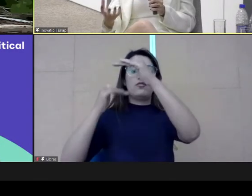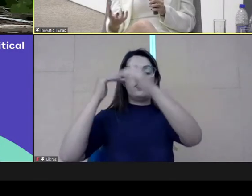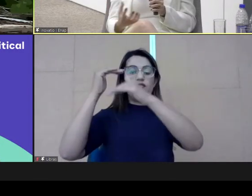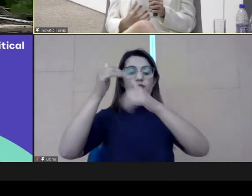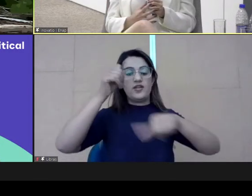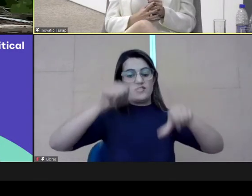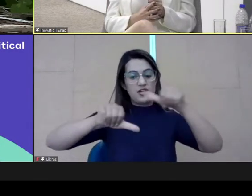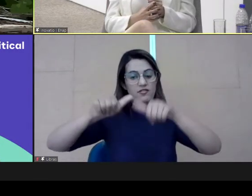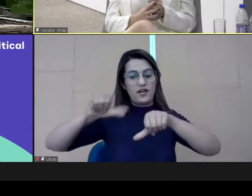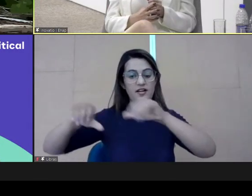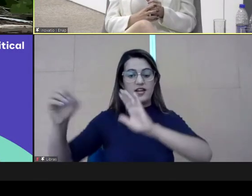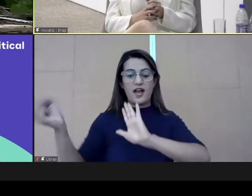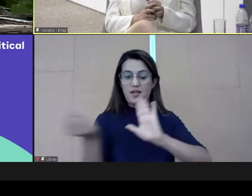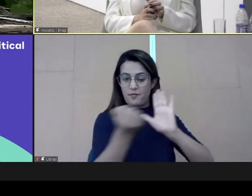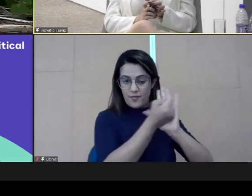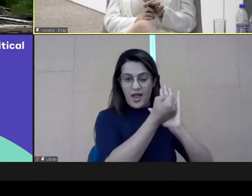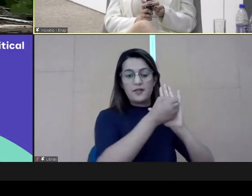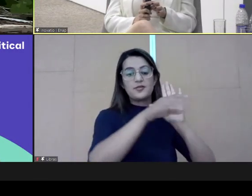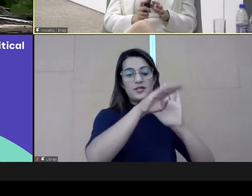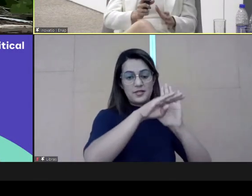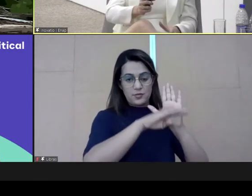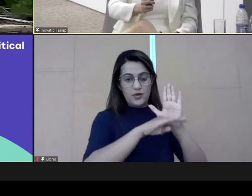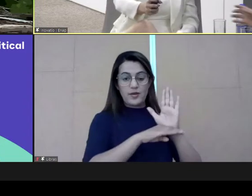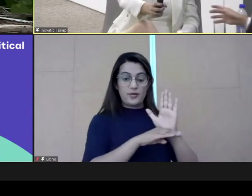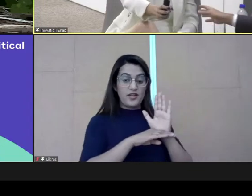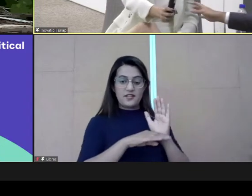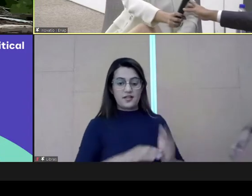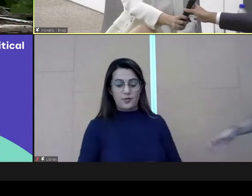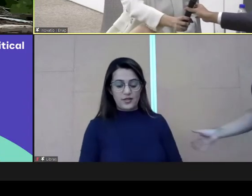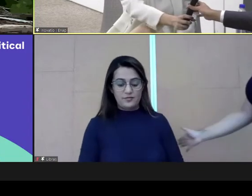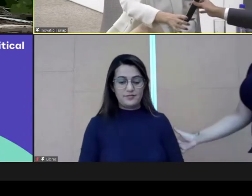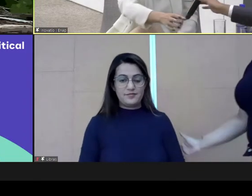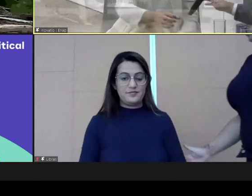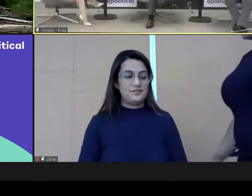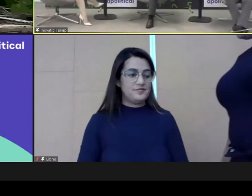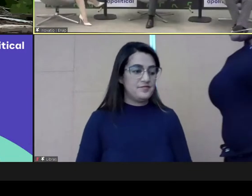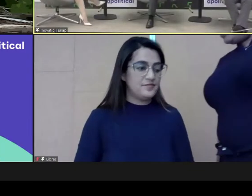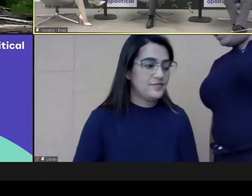development programs to evaluate the impact of these programs.